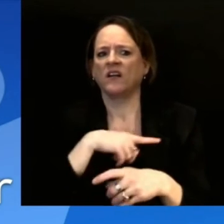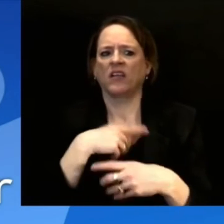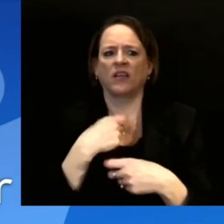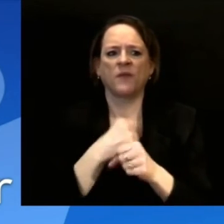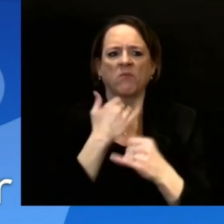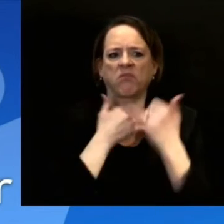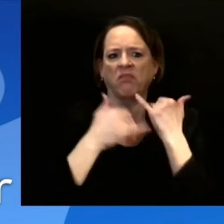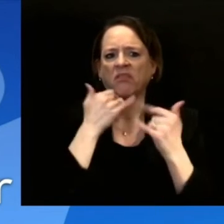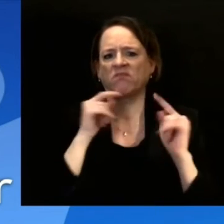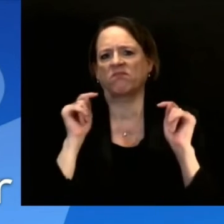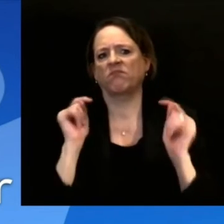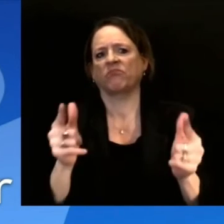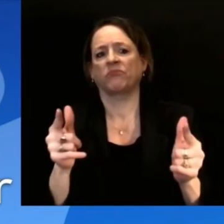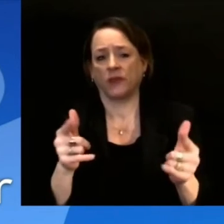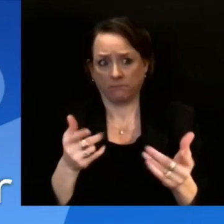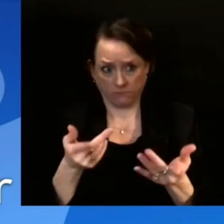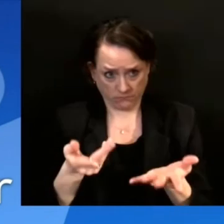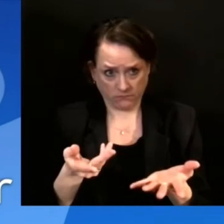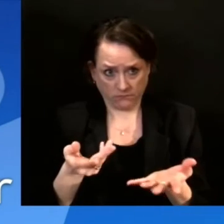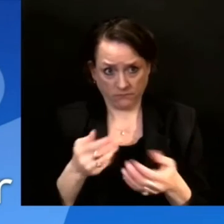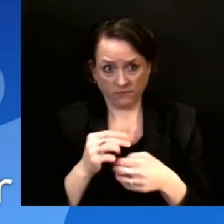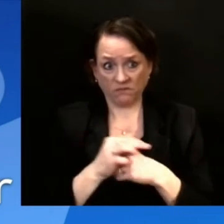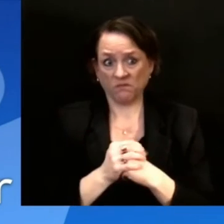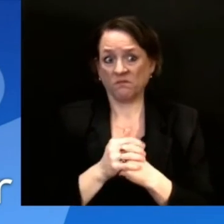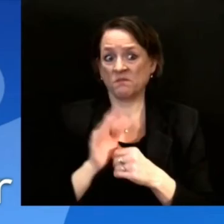to the chair's remarks about the state's vaccine rollout?